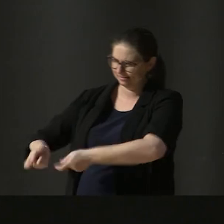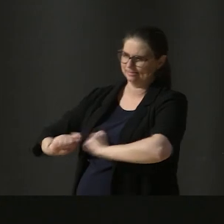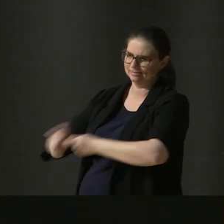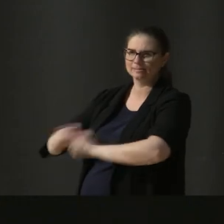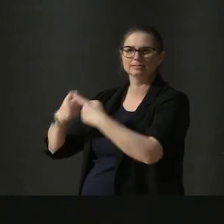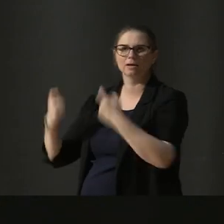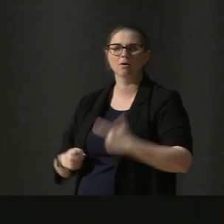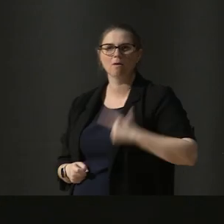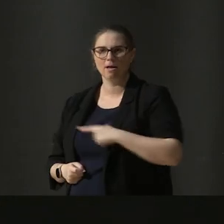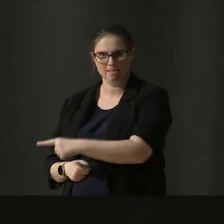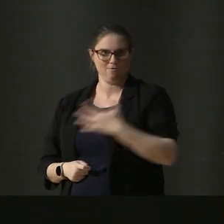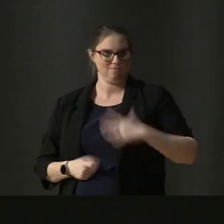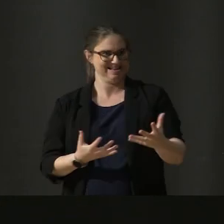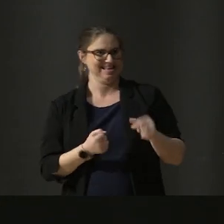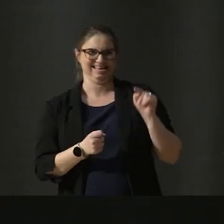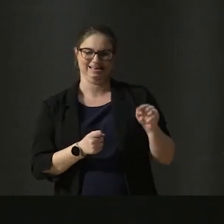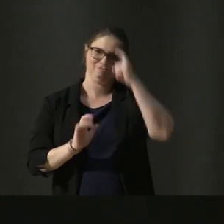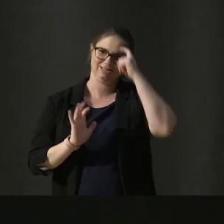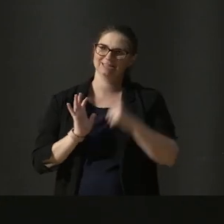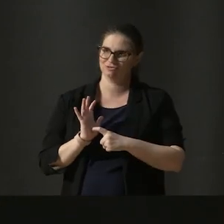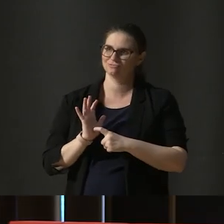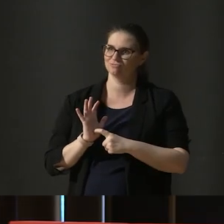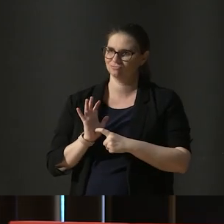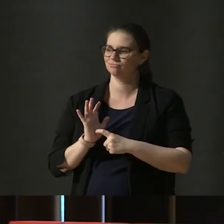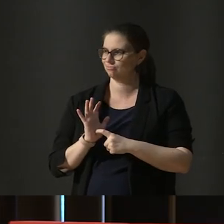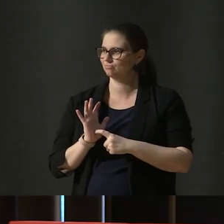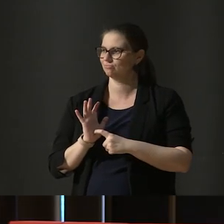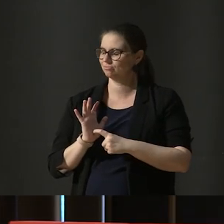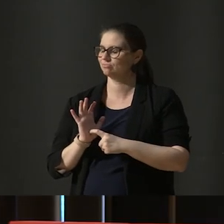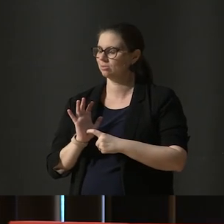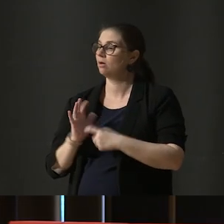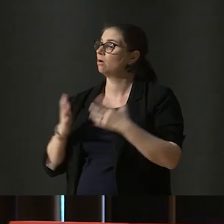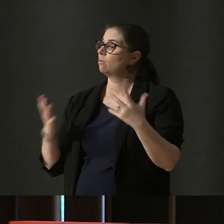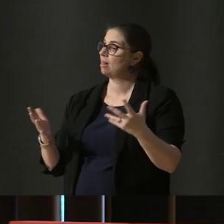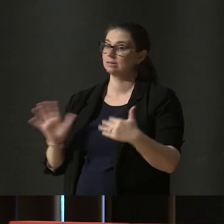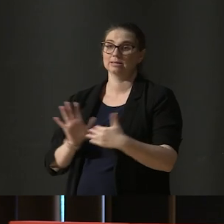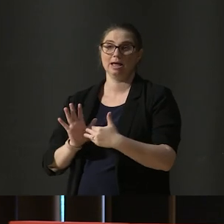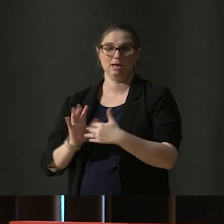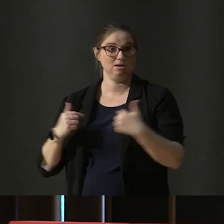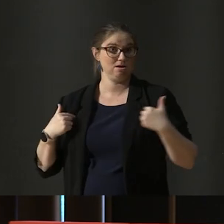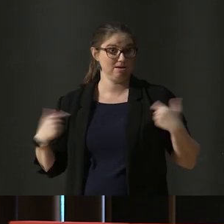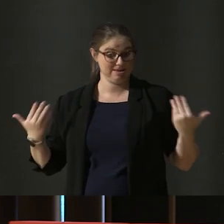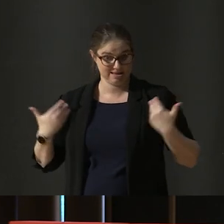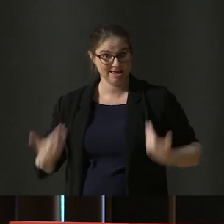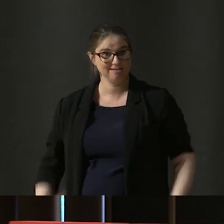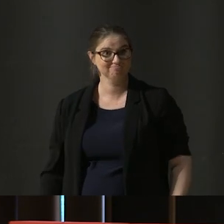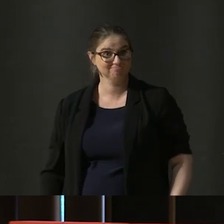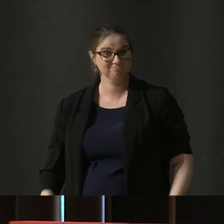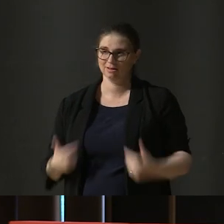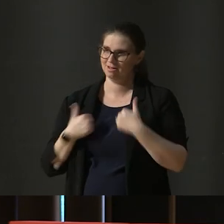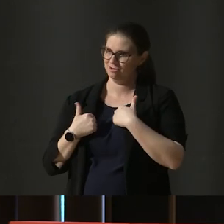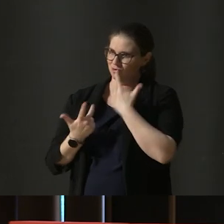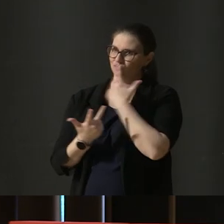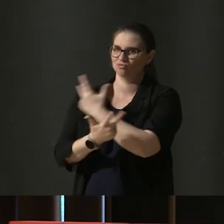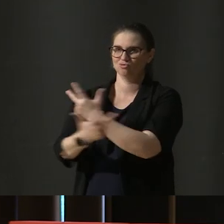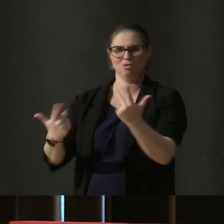They're so consumed with paper chasing. Well, today, I stand here before you as a model student of